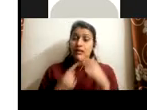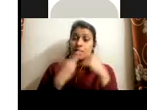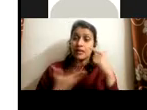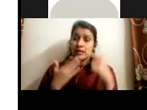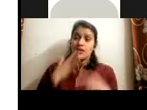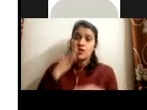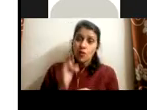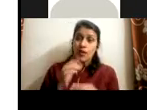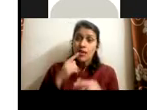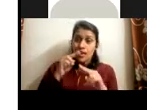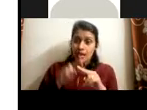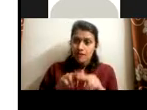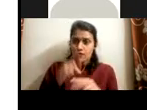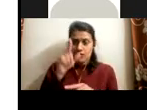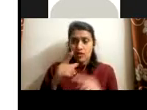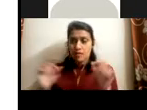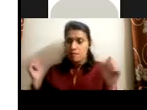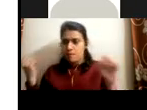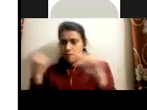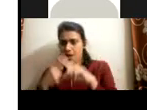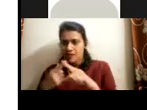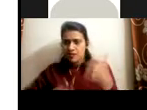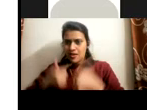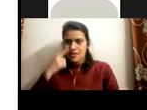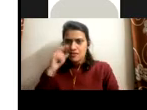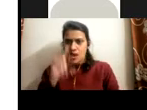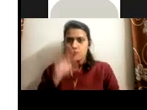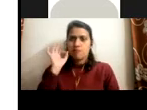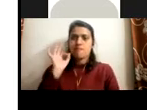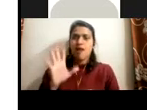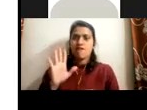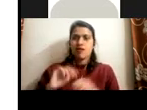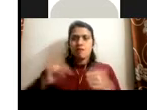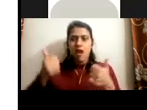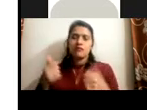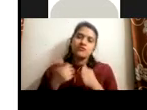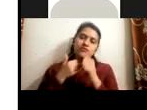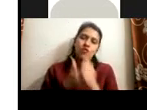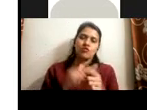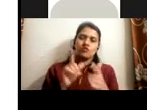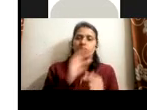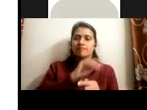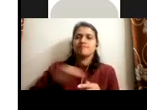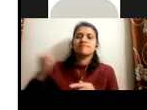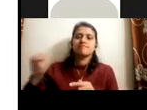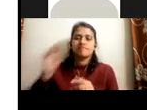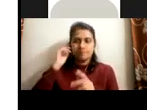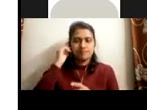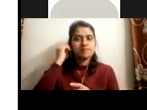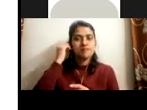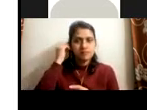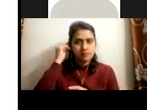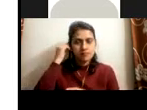is, uh, only if they meet the assessment criteria, and then they get onboarded. Okay. That is the case of,